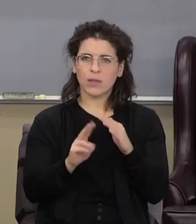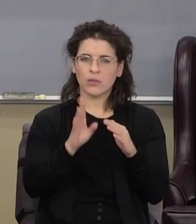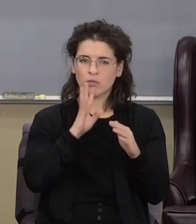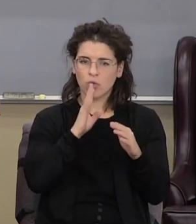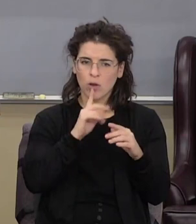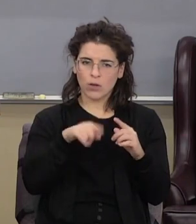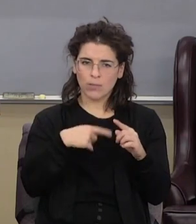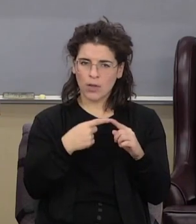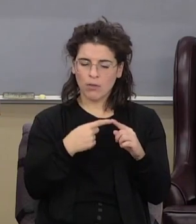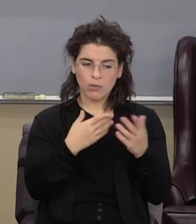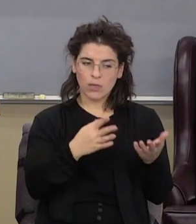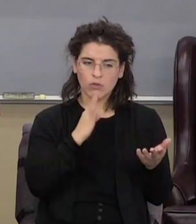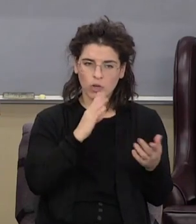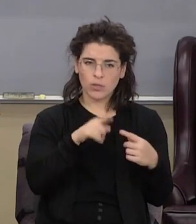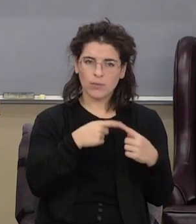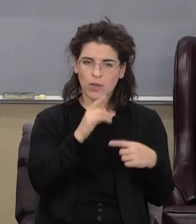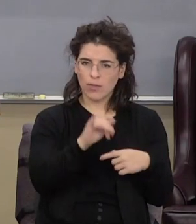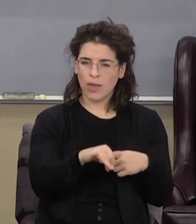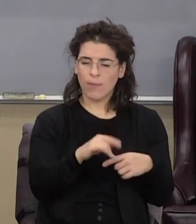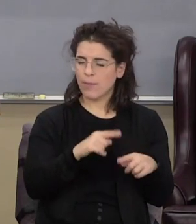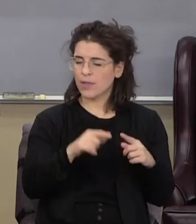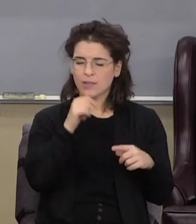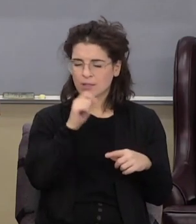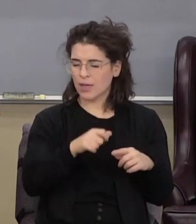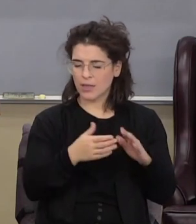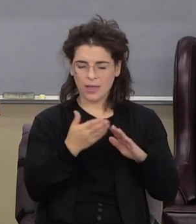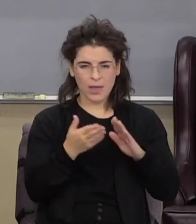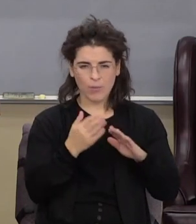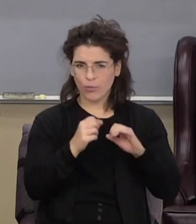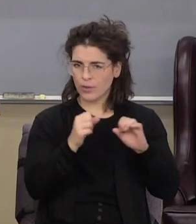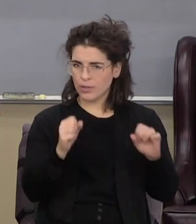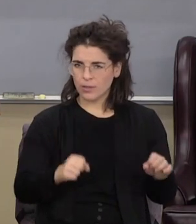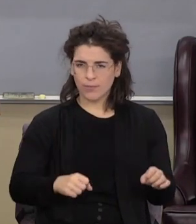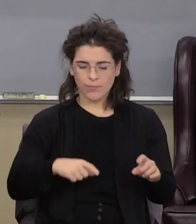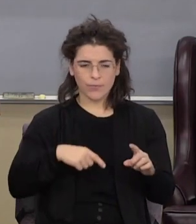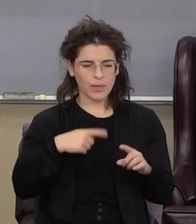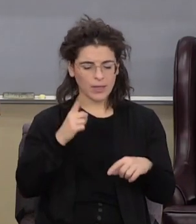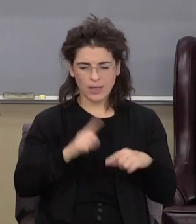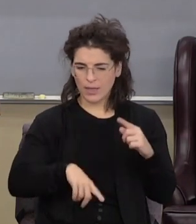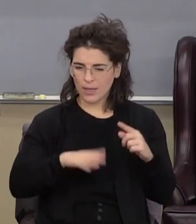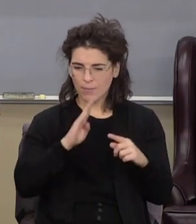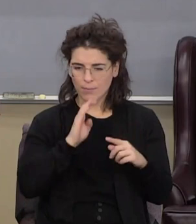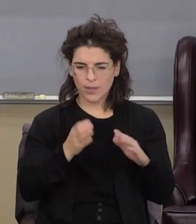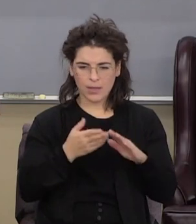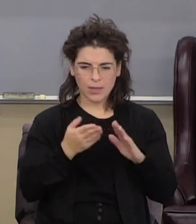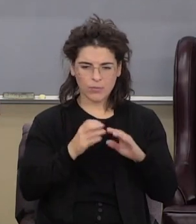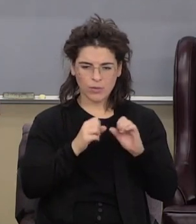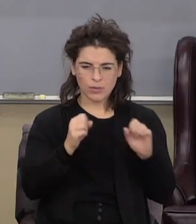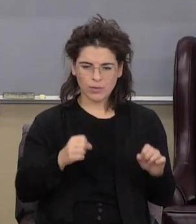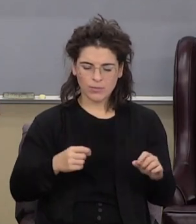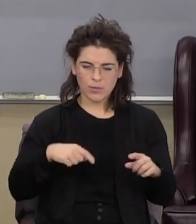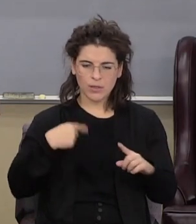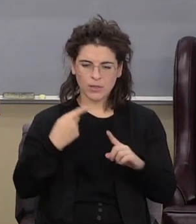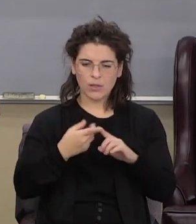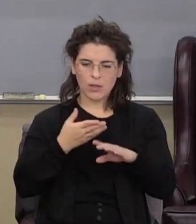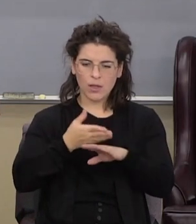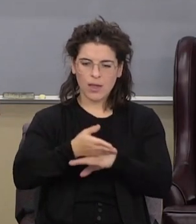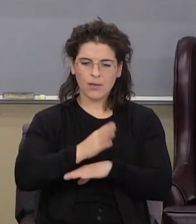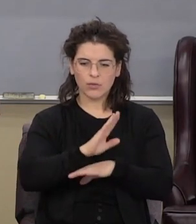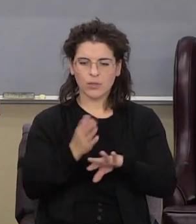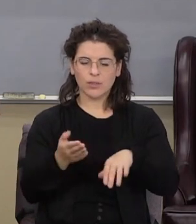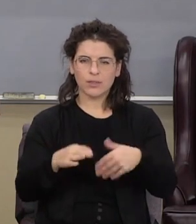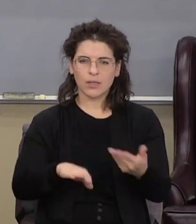talked about. He talks about it. But it isn't the operating system until, it can't be the operating system until after his death.